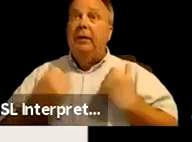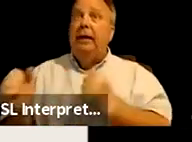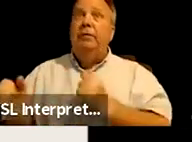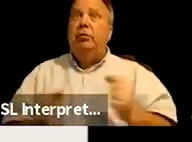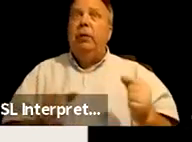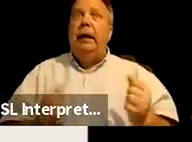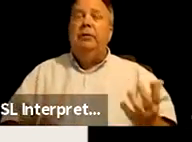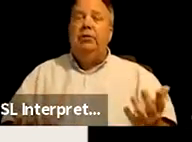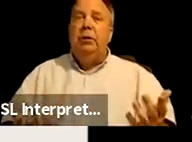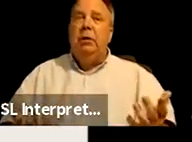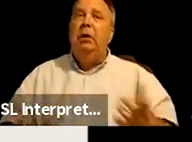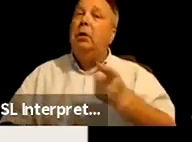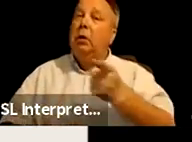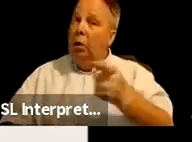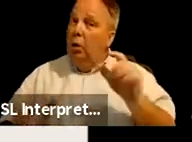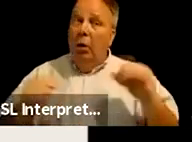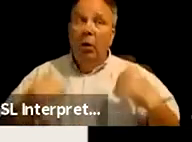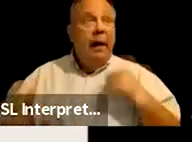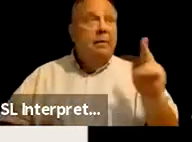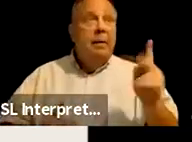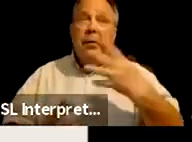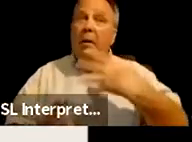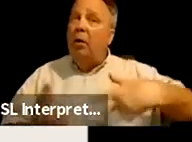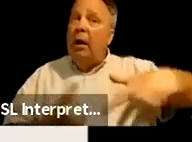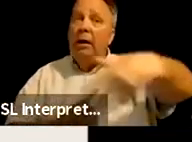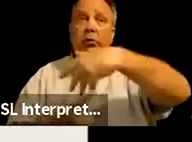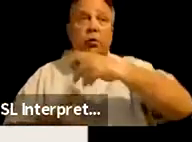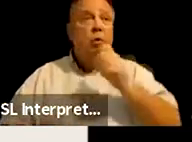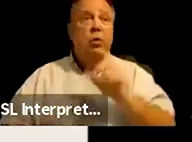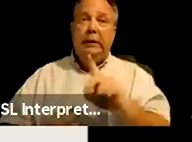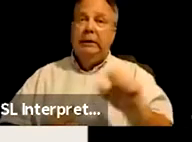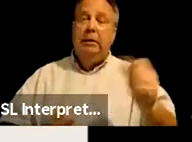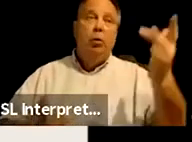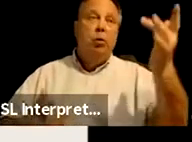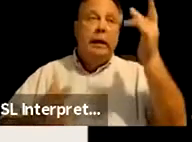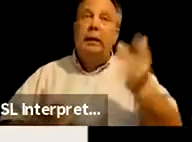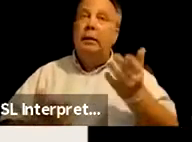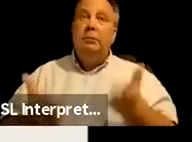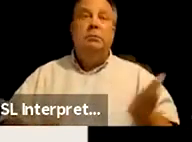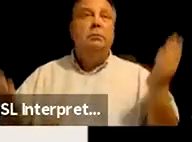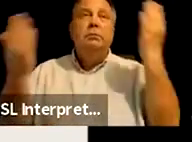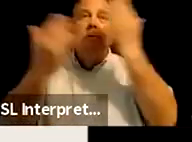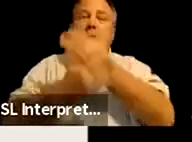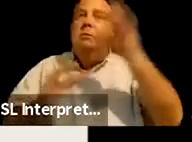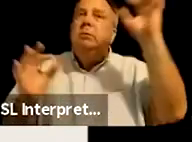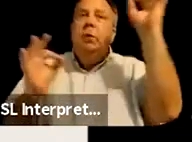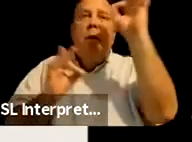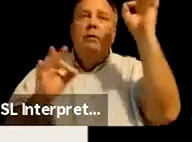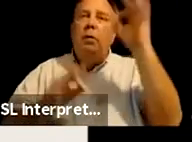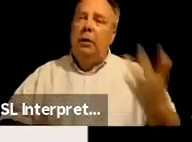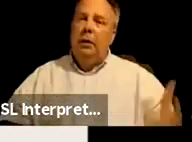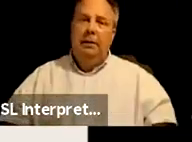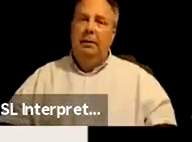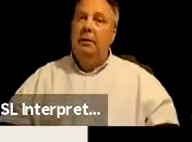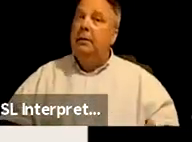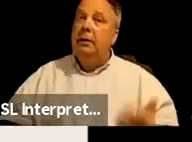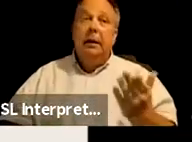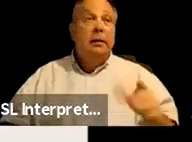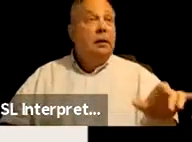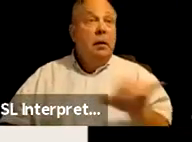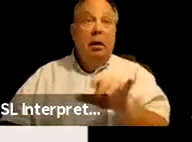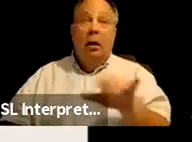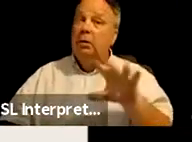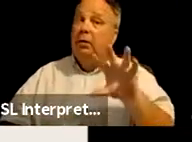So you can have people around you who are disabled or ill that you have no idea about, um, because also